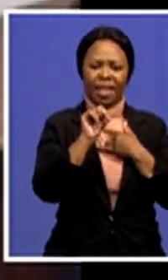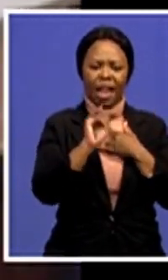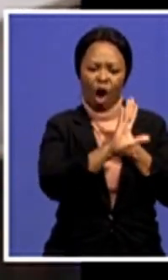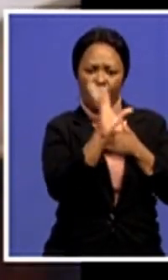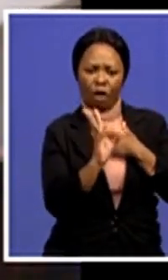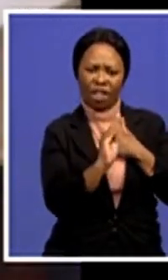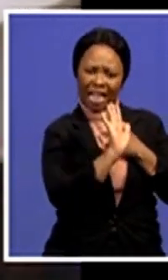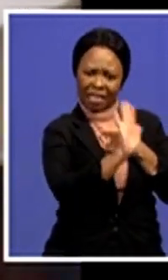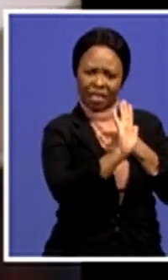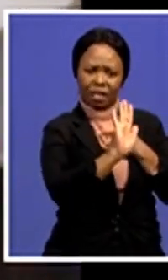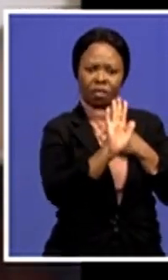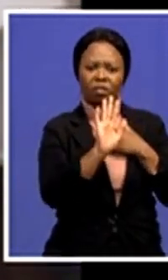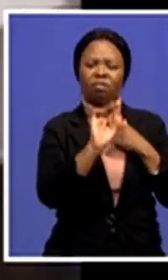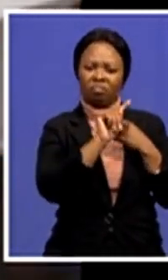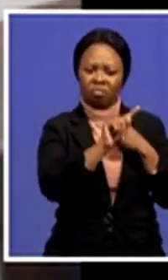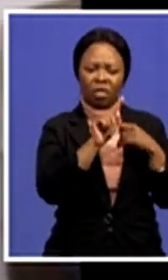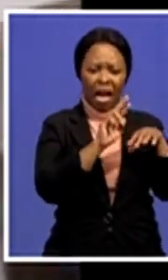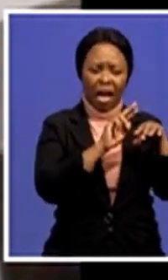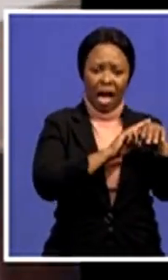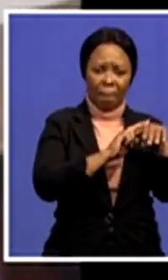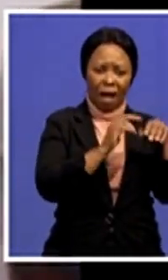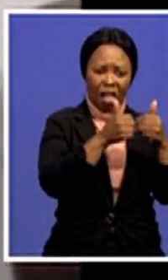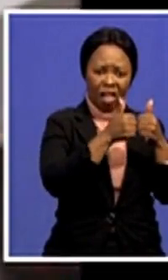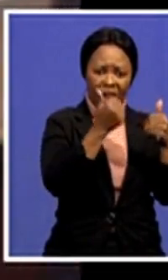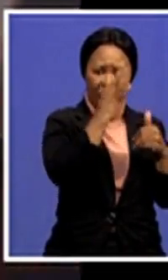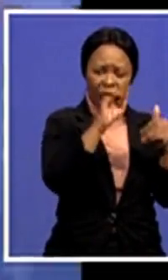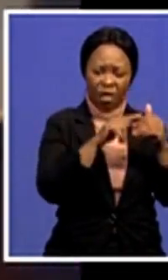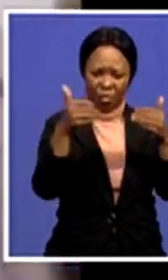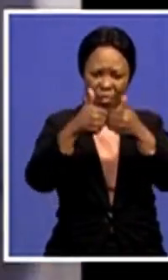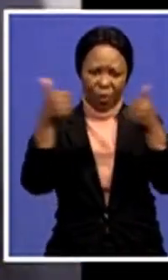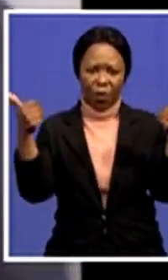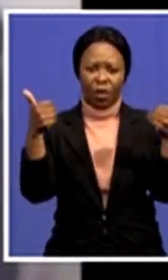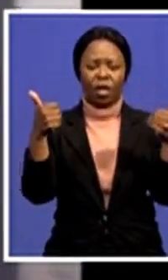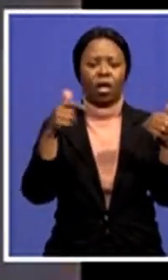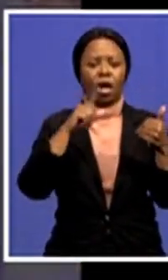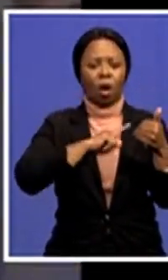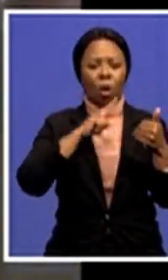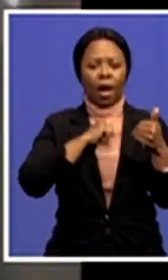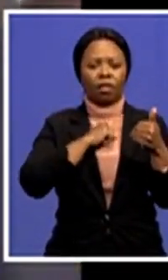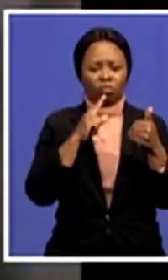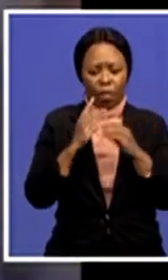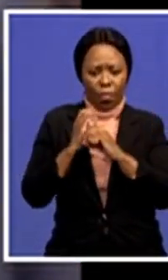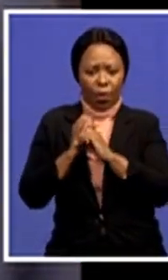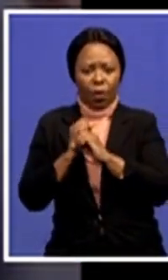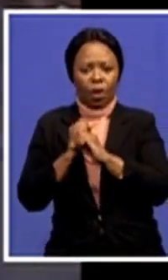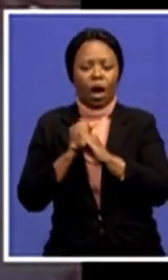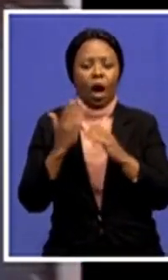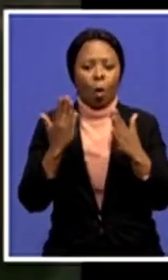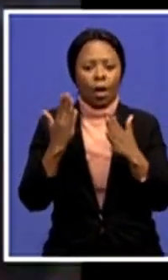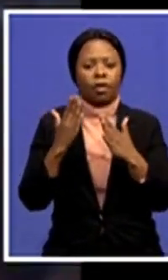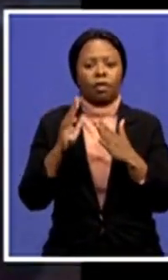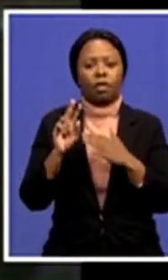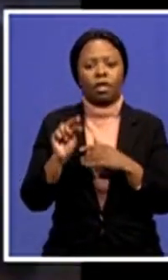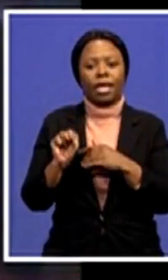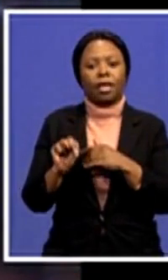and Ian Smith's white minority rule in southern Rhodesia, now Zimbabwe. Many famous people